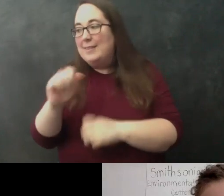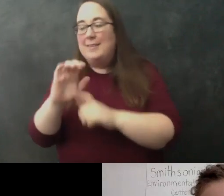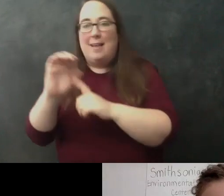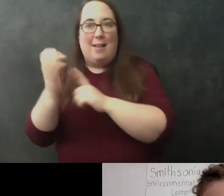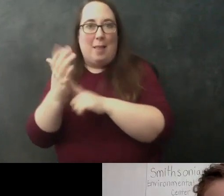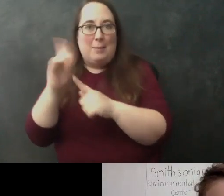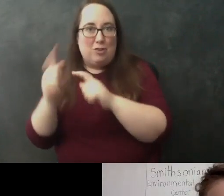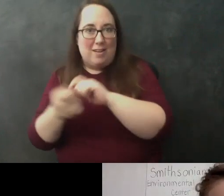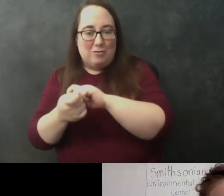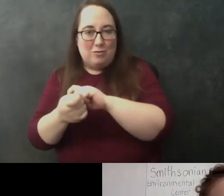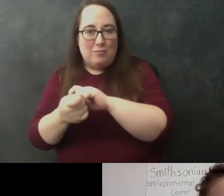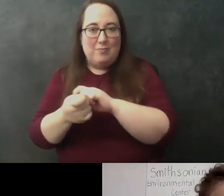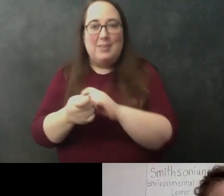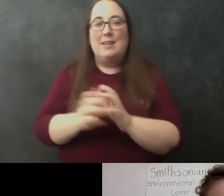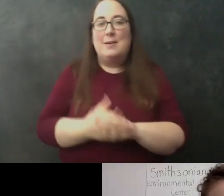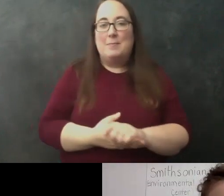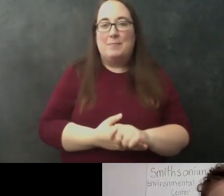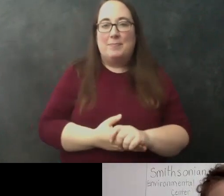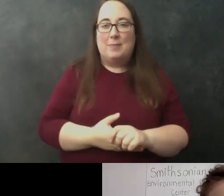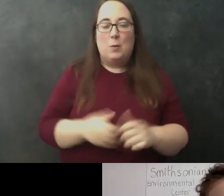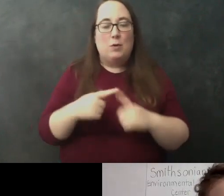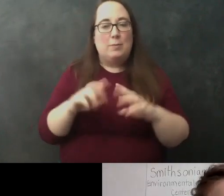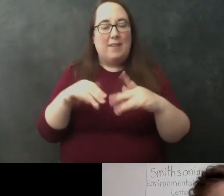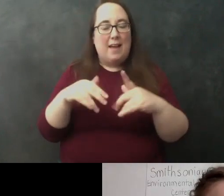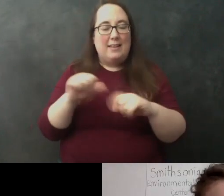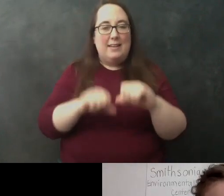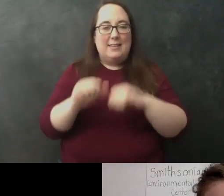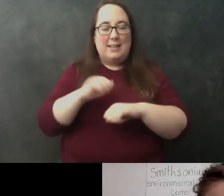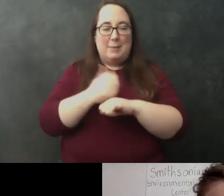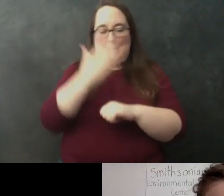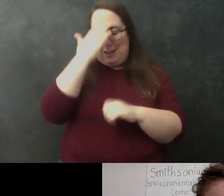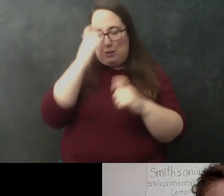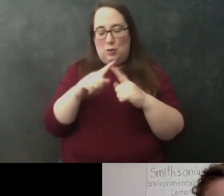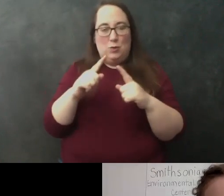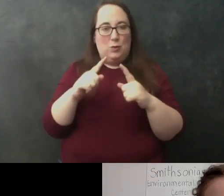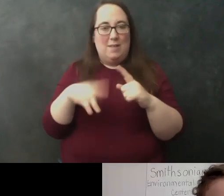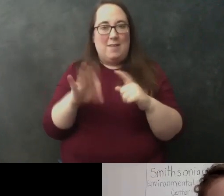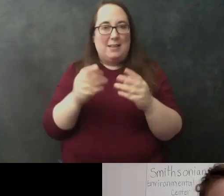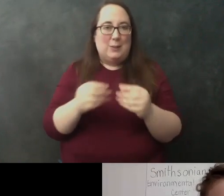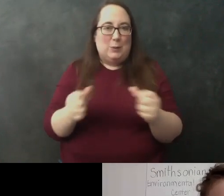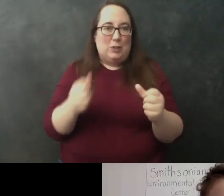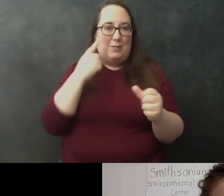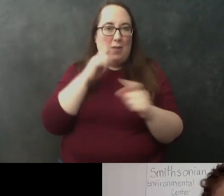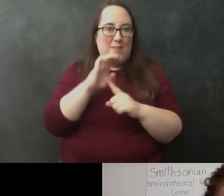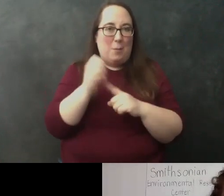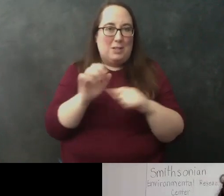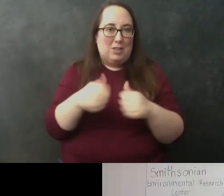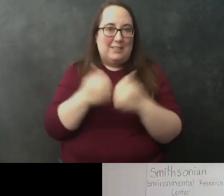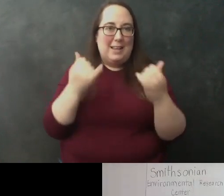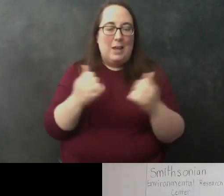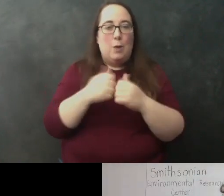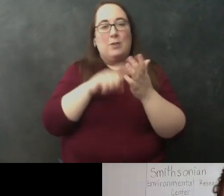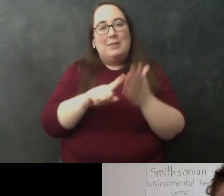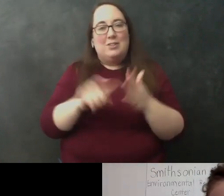And our mission is to provide science-based knowledge to find solutions for the environmental challenges of today and the future through research and